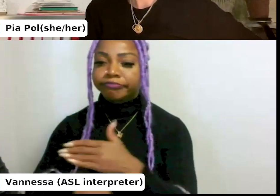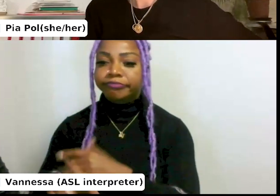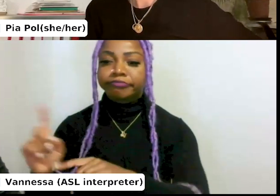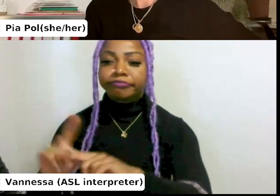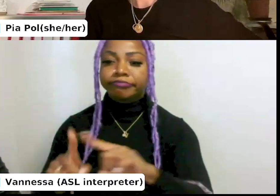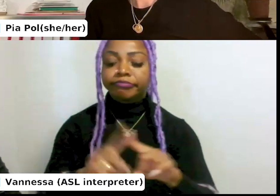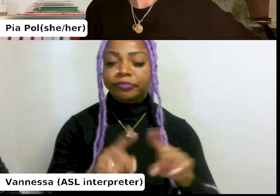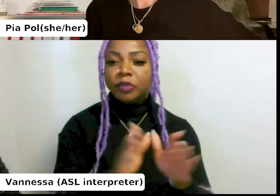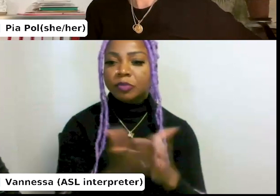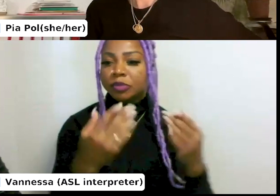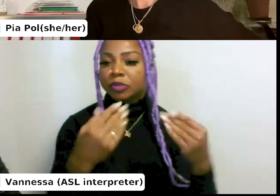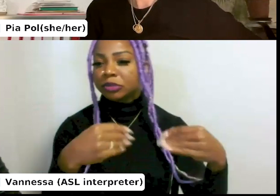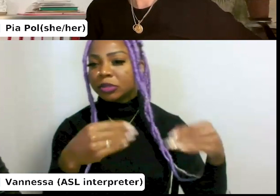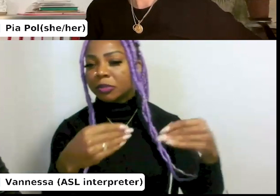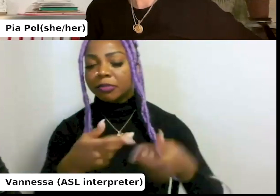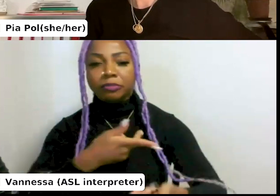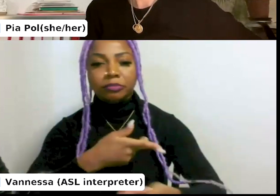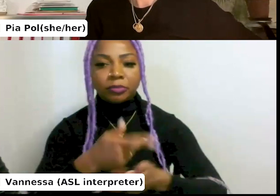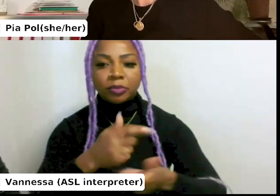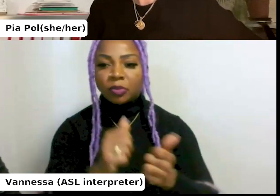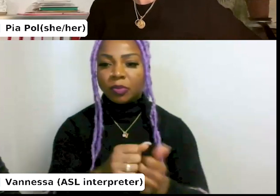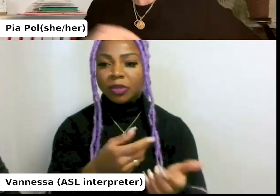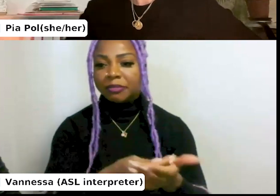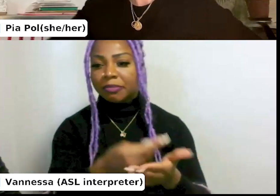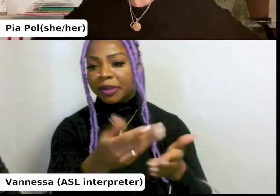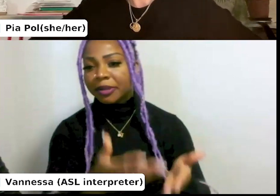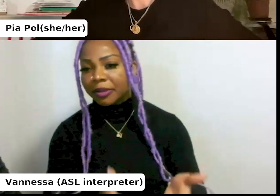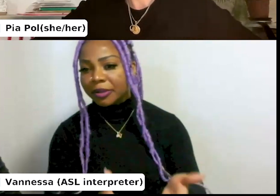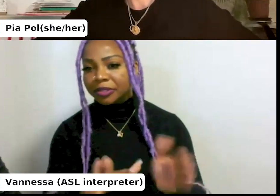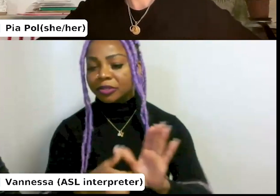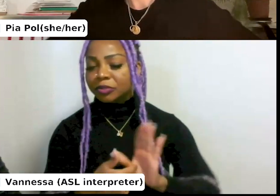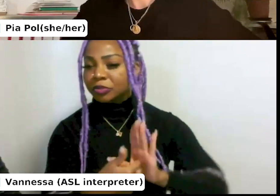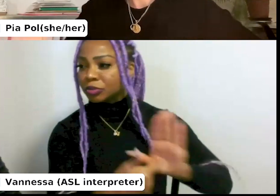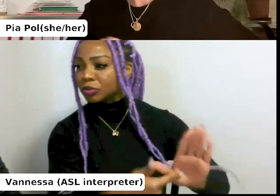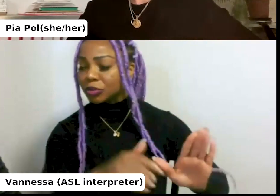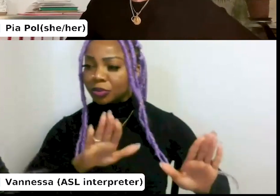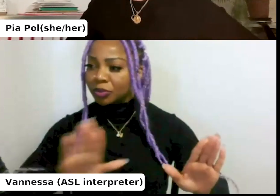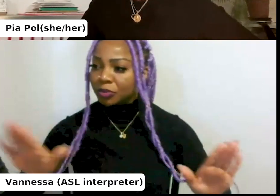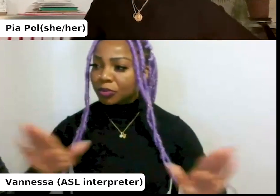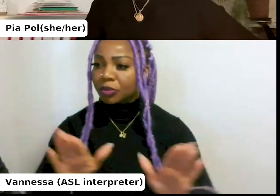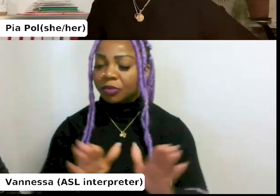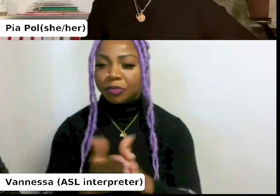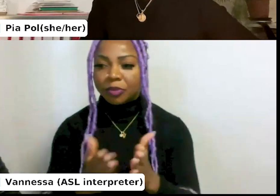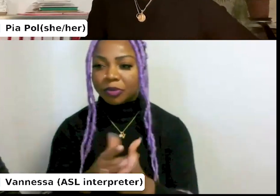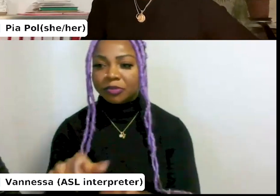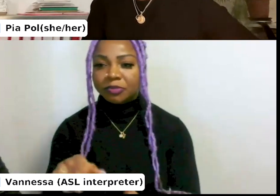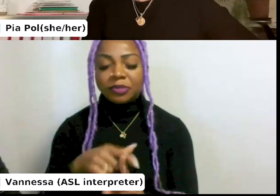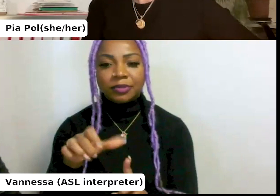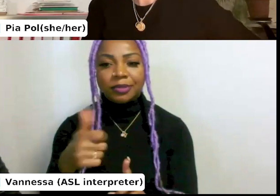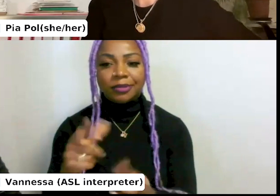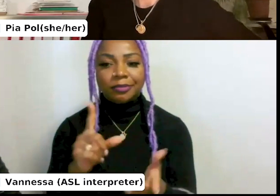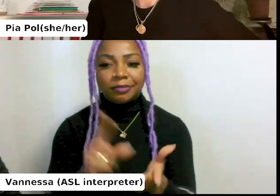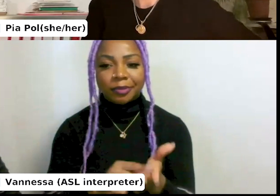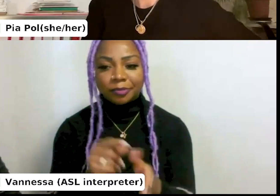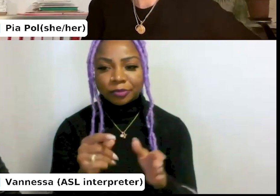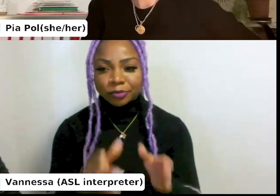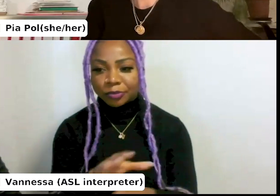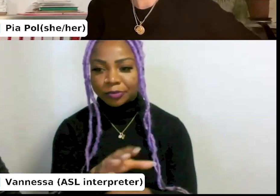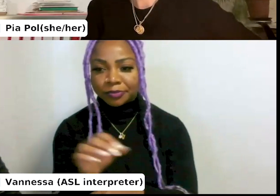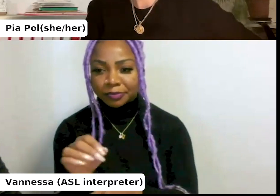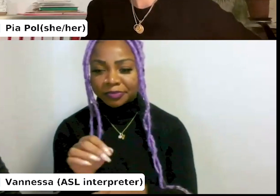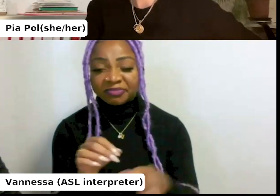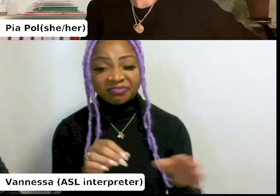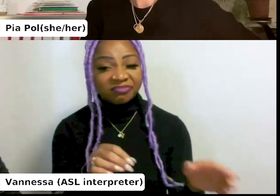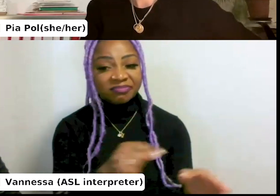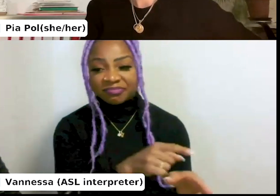buyers and, um, presenting your books and books from other publishers that they, they usually already